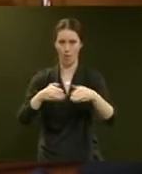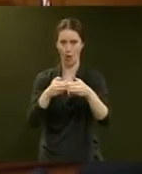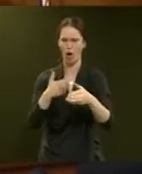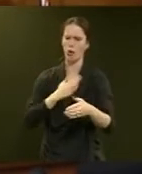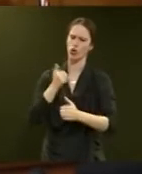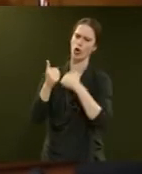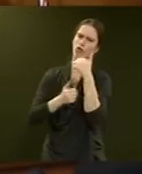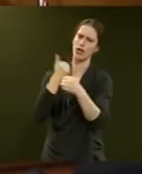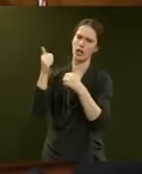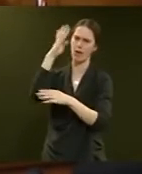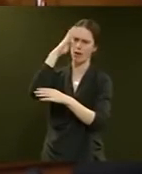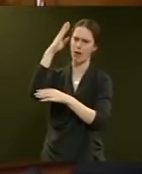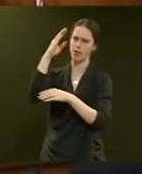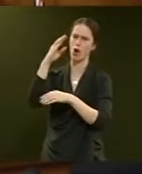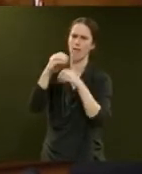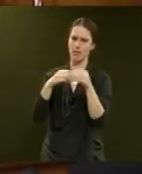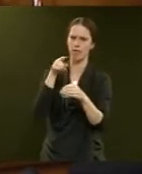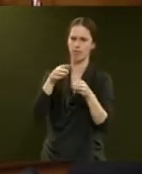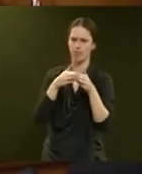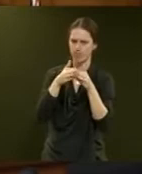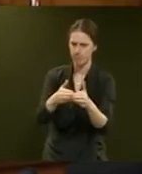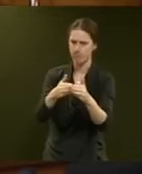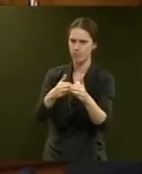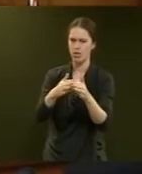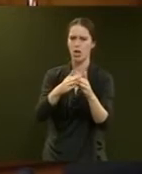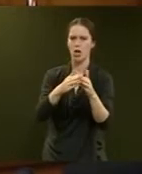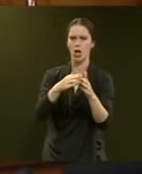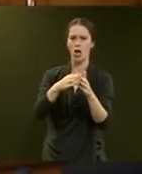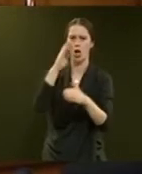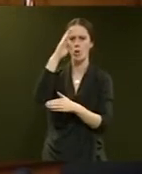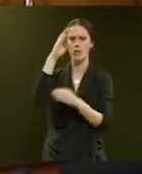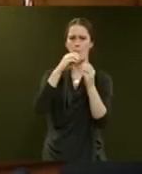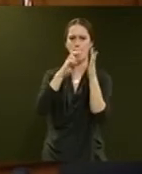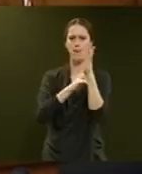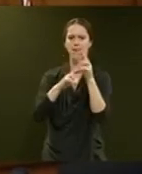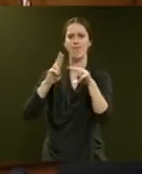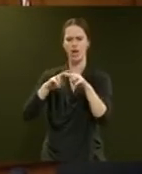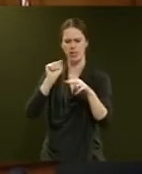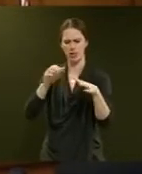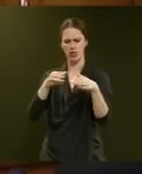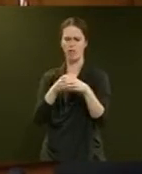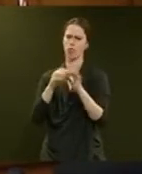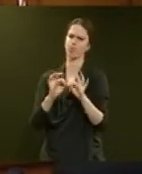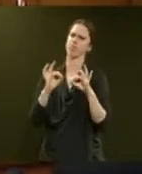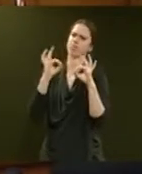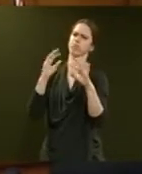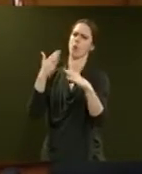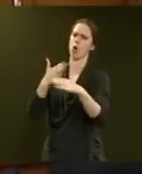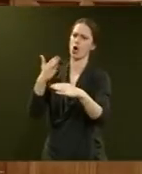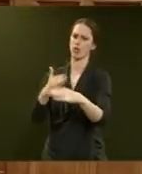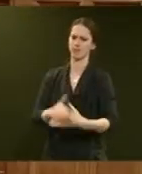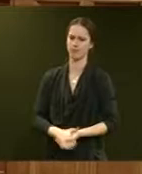congratulate the commanding officer of Taupo, Lieutenant Ben Flight and his crew for their outstanding work.